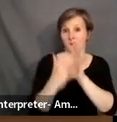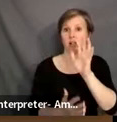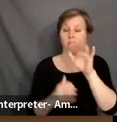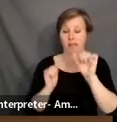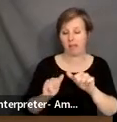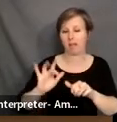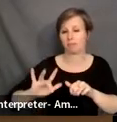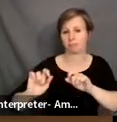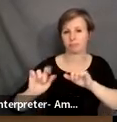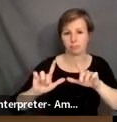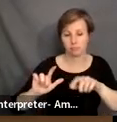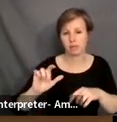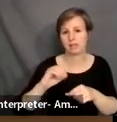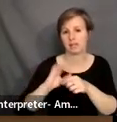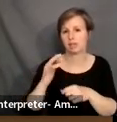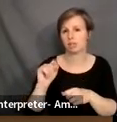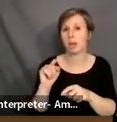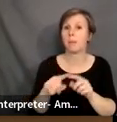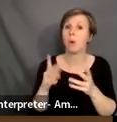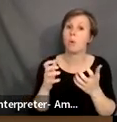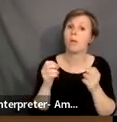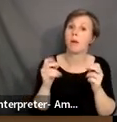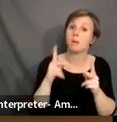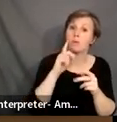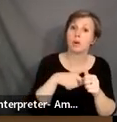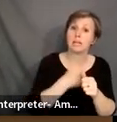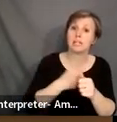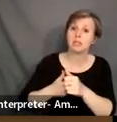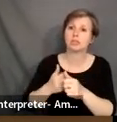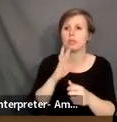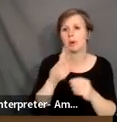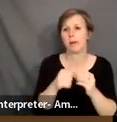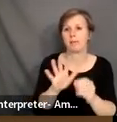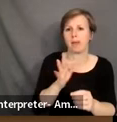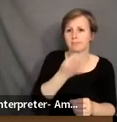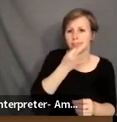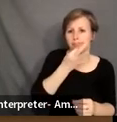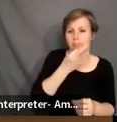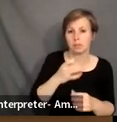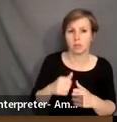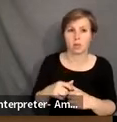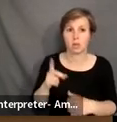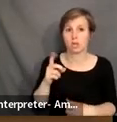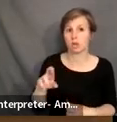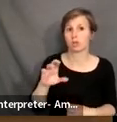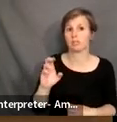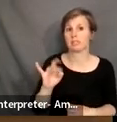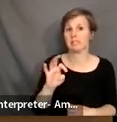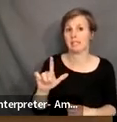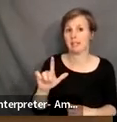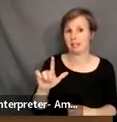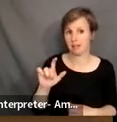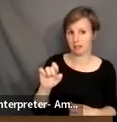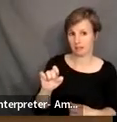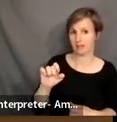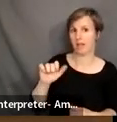now is give each panelist a chance to kind of speak to their expertise. So we're going to start with Dr. Cecile Aksilien.